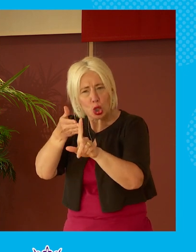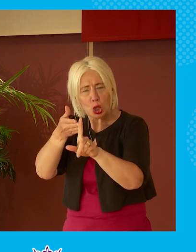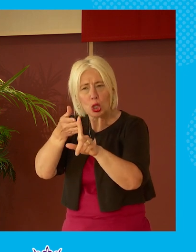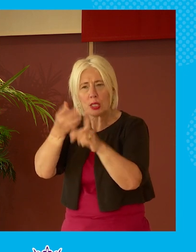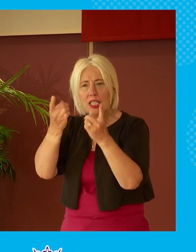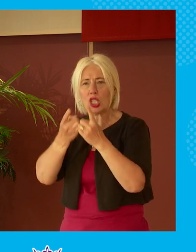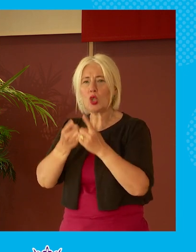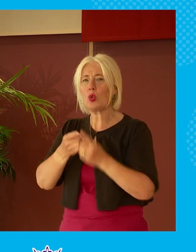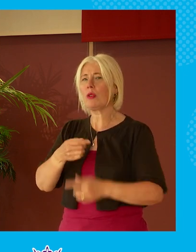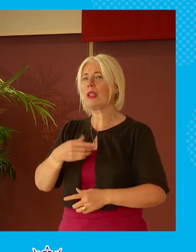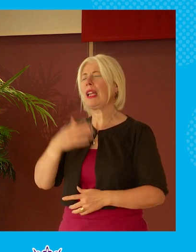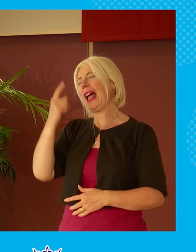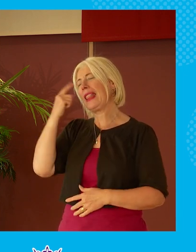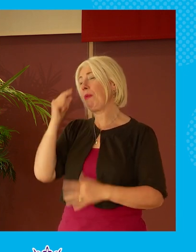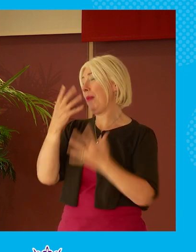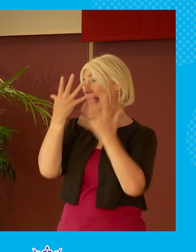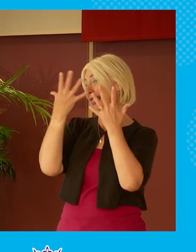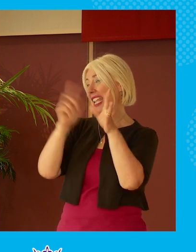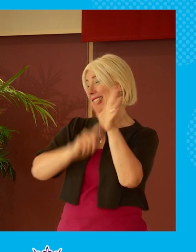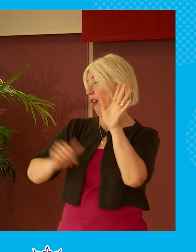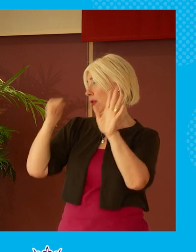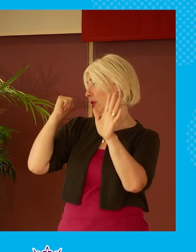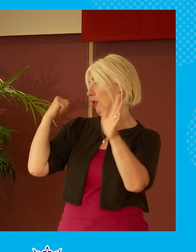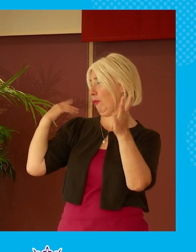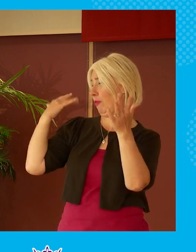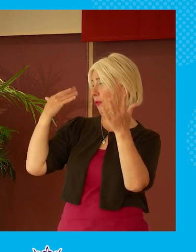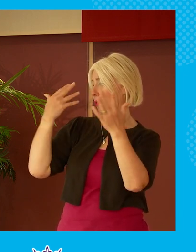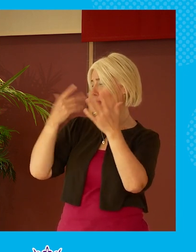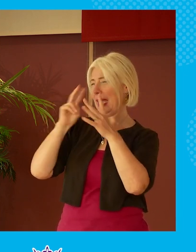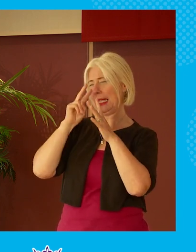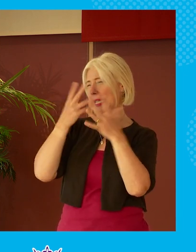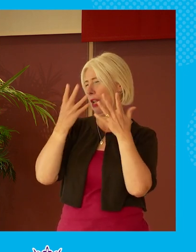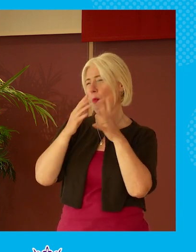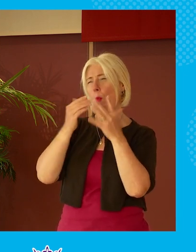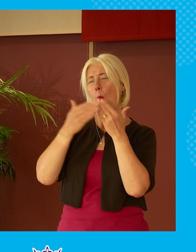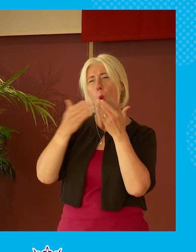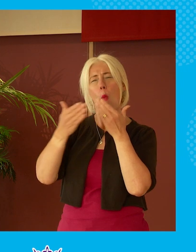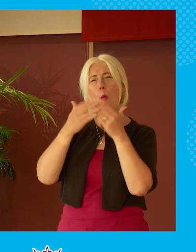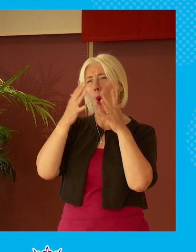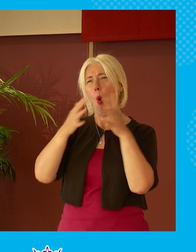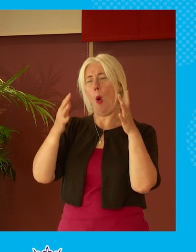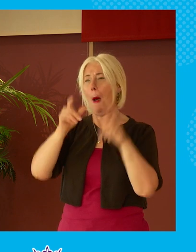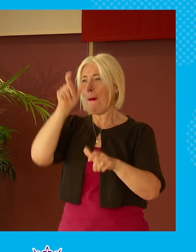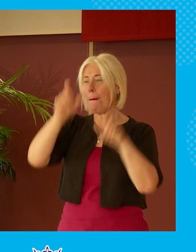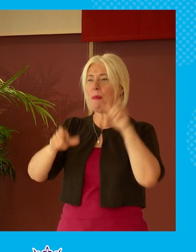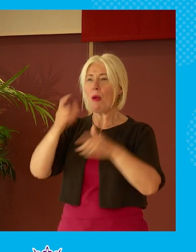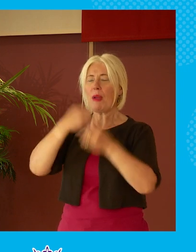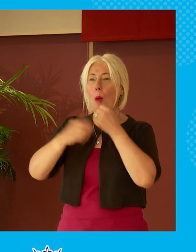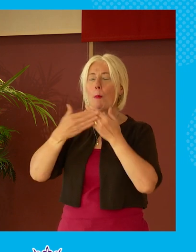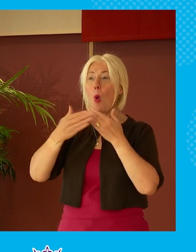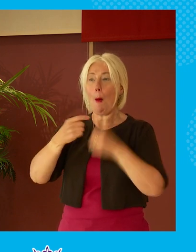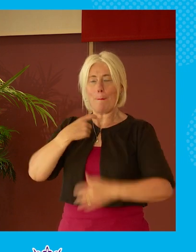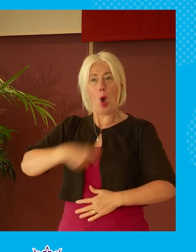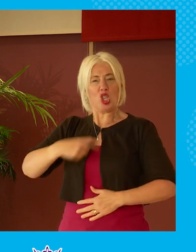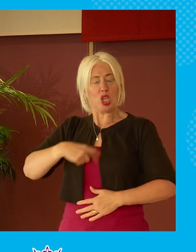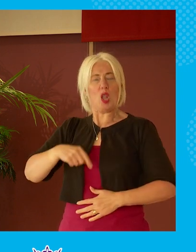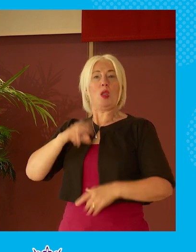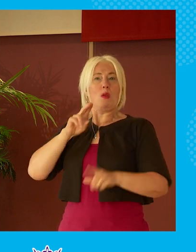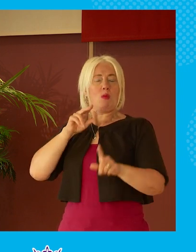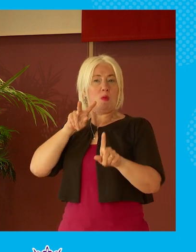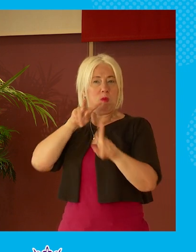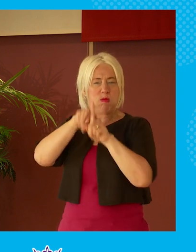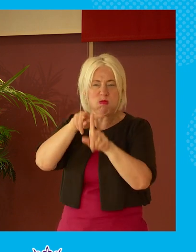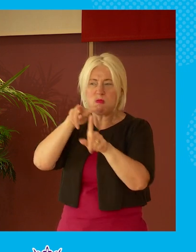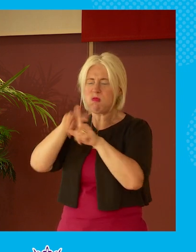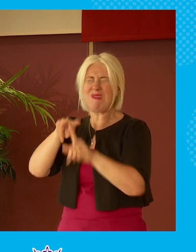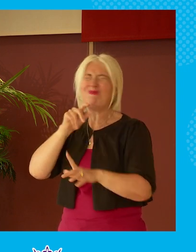i think this is probably within the last decade that i see increasingly people personalizing things in a way that is